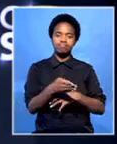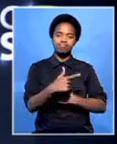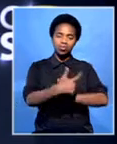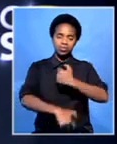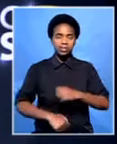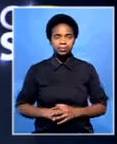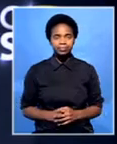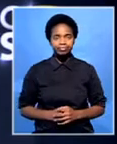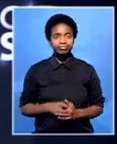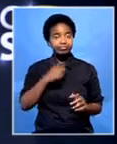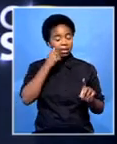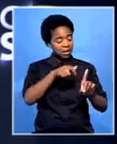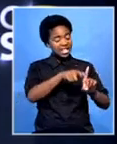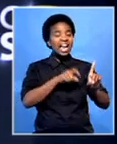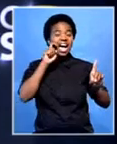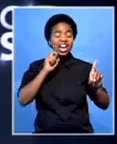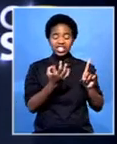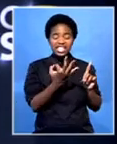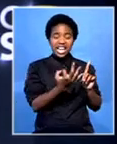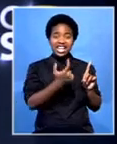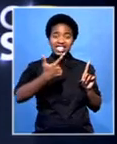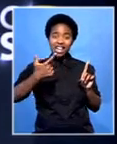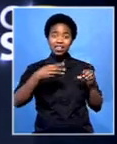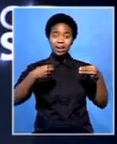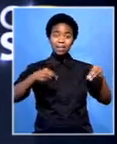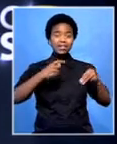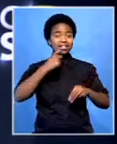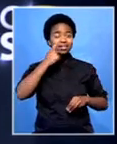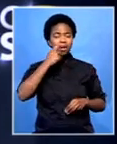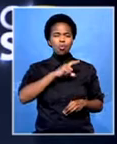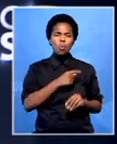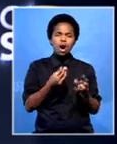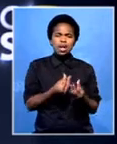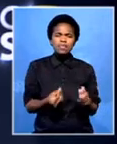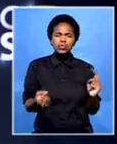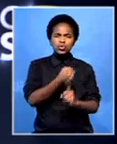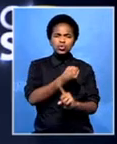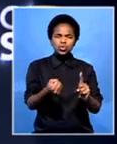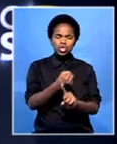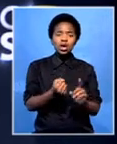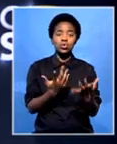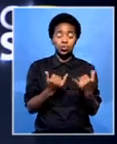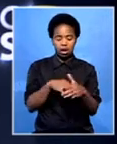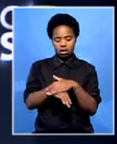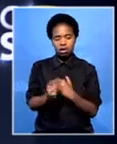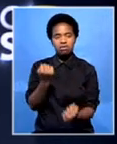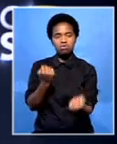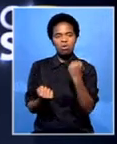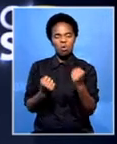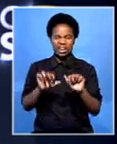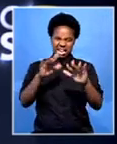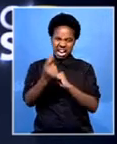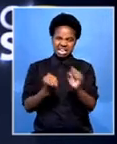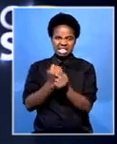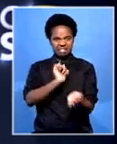A 37-year-old businessman has been sentenced to 10 years in prison for child abuse. The sentence was handed down in the North Houteng High